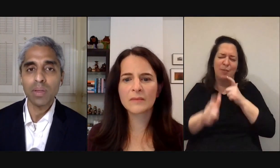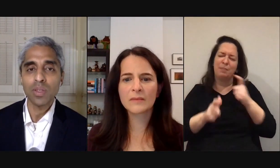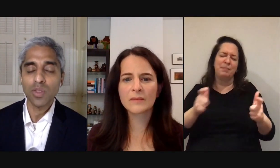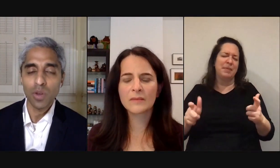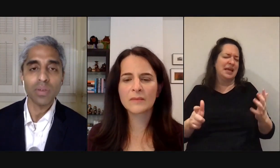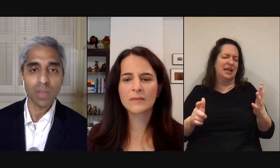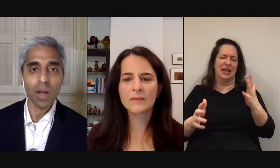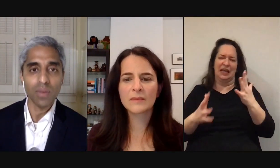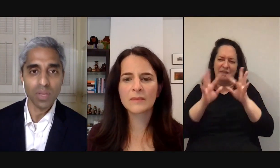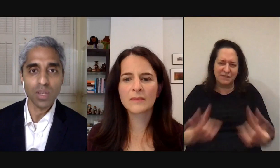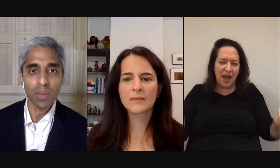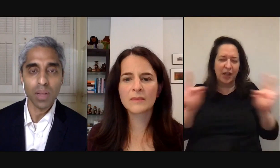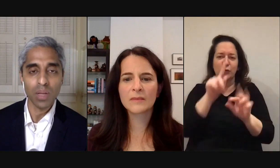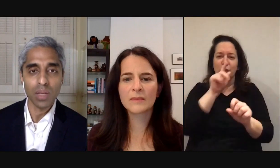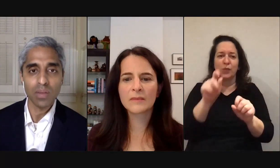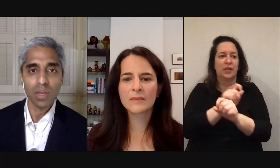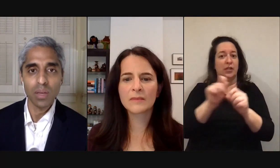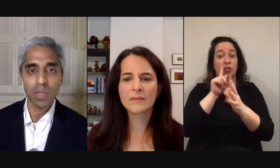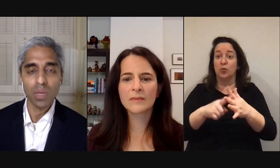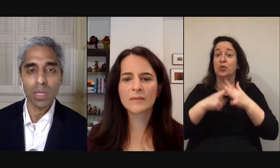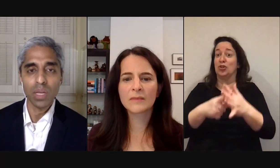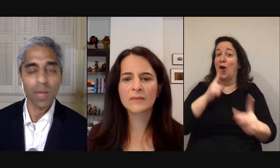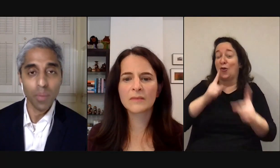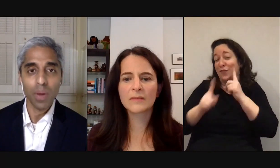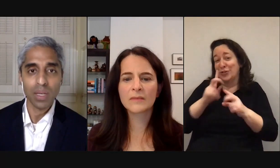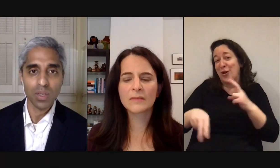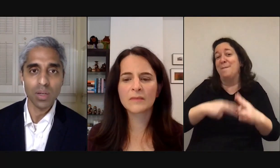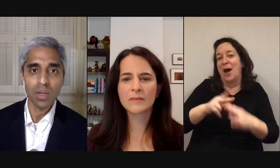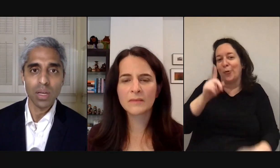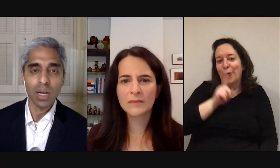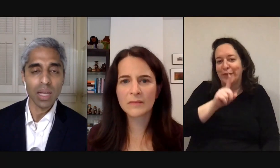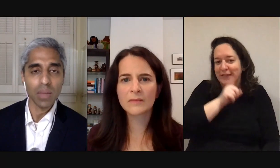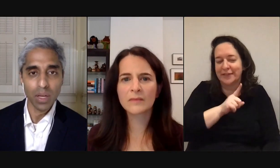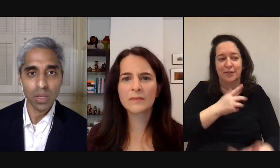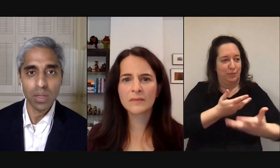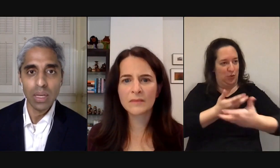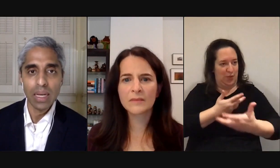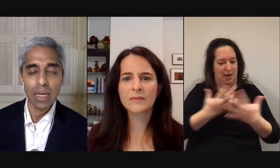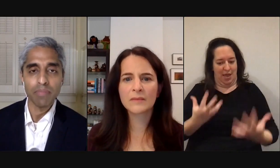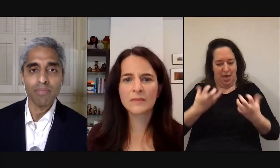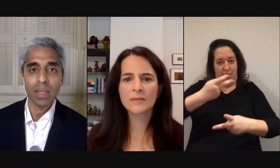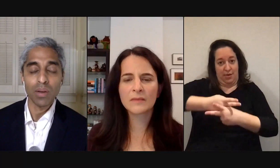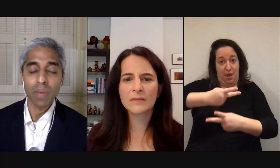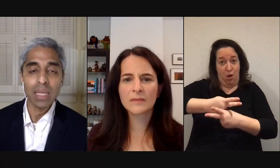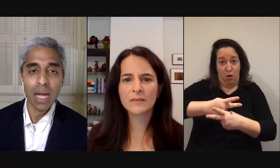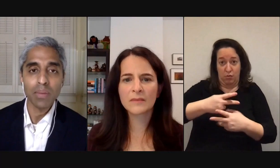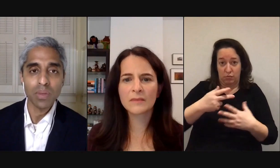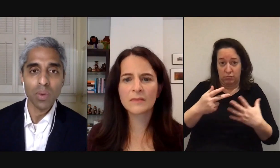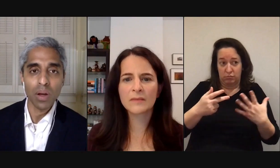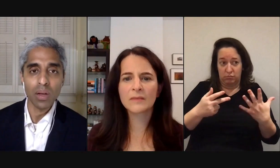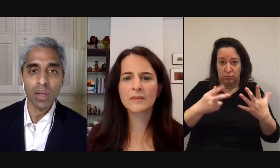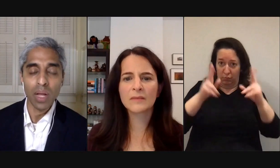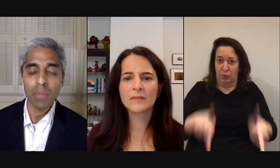being able to just surface the conversation about loneliness between a healthcare practitioner and a patient um there are many